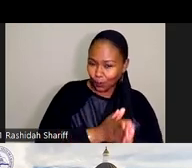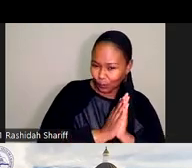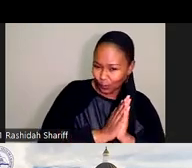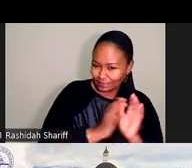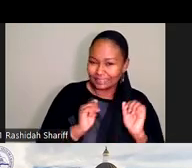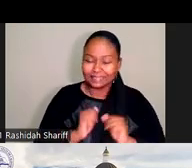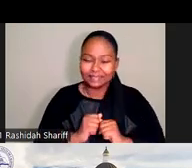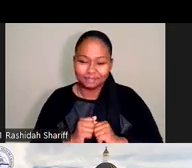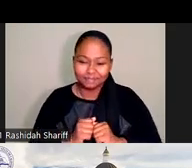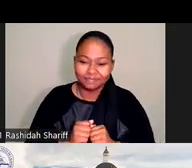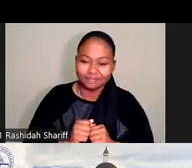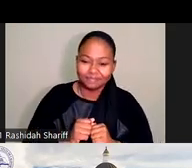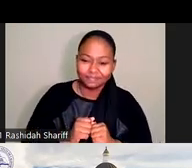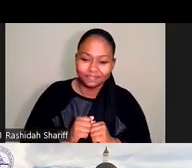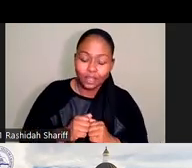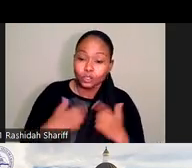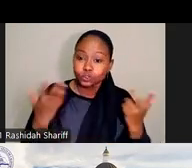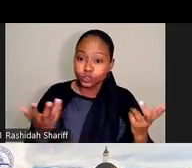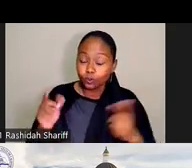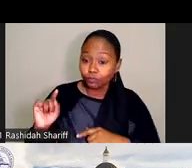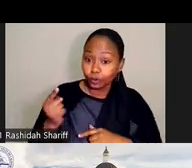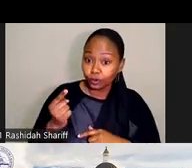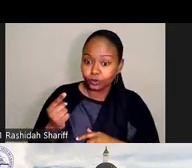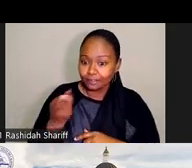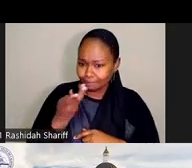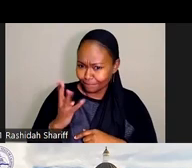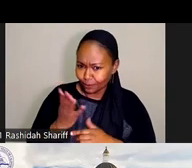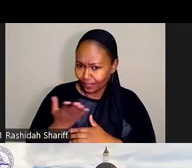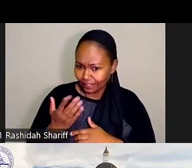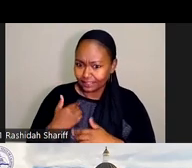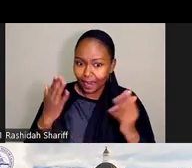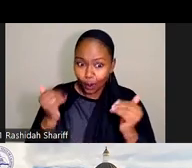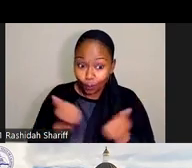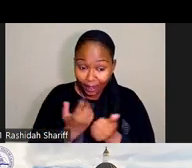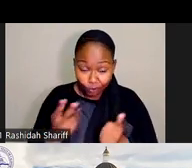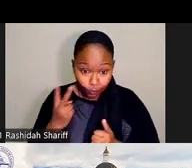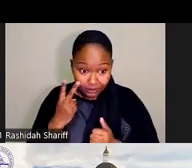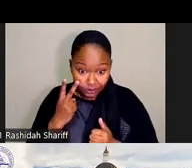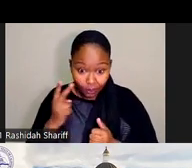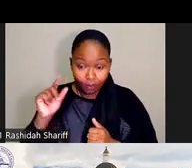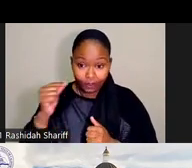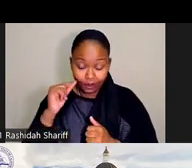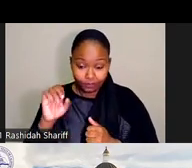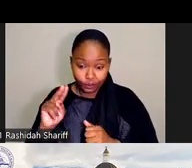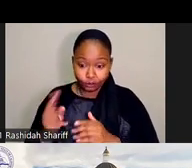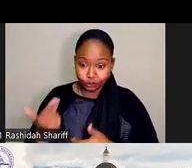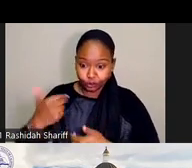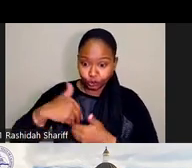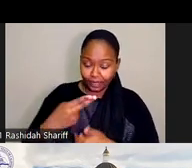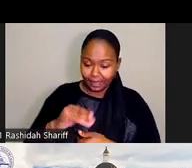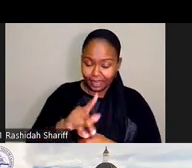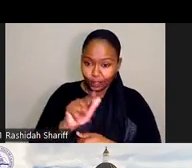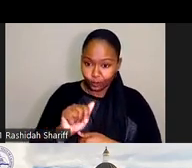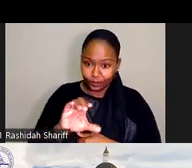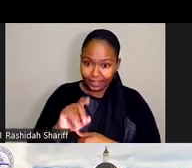together. So first of all, just a couple things. I hope everybody saw the governor joining Hillary Clinton and